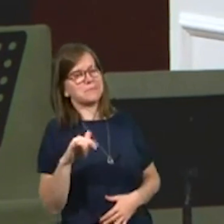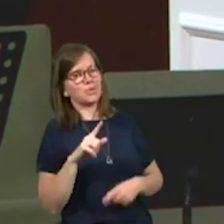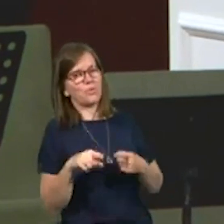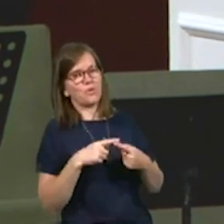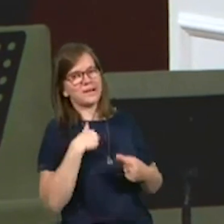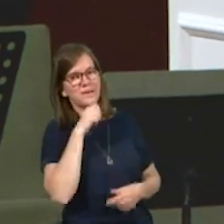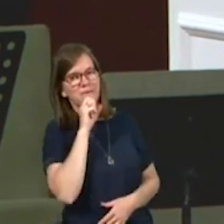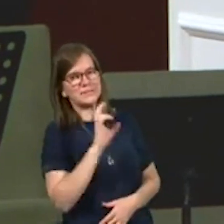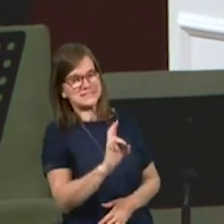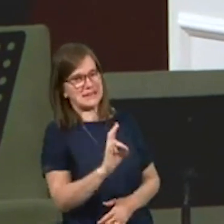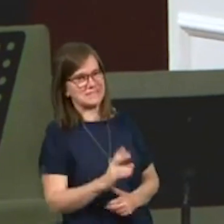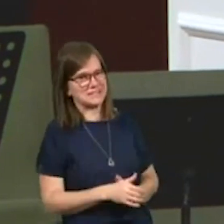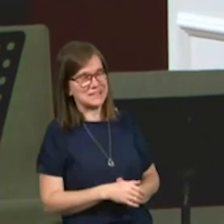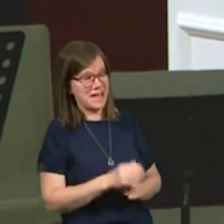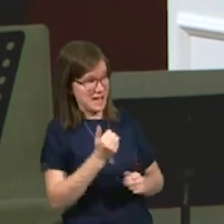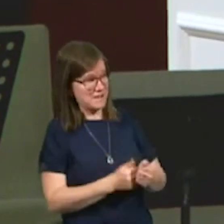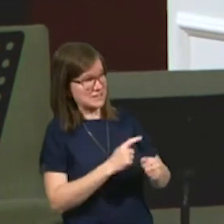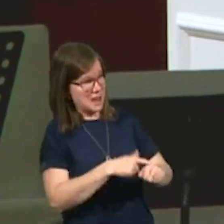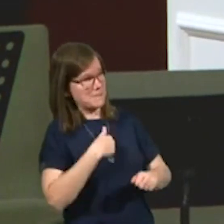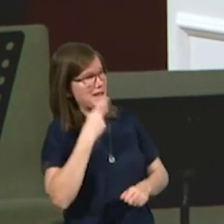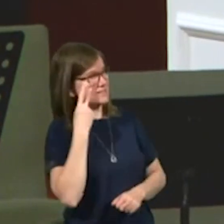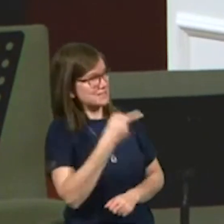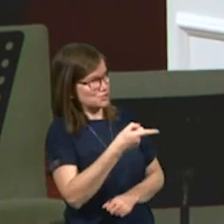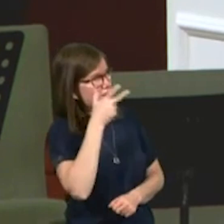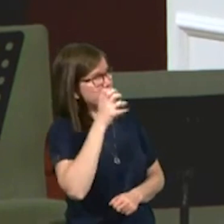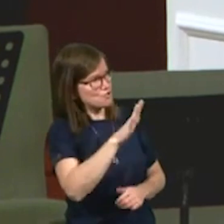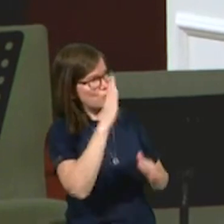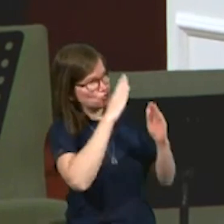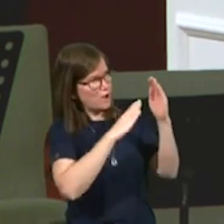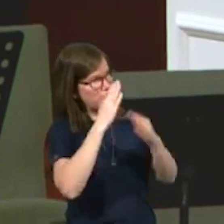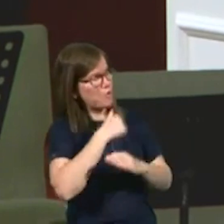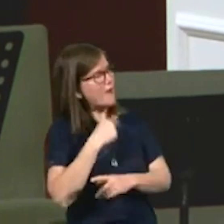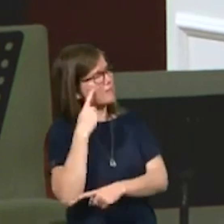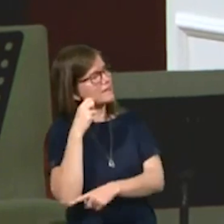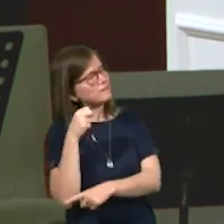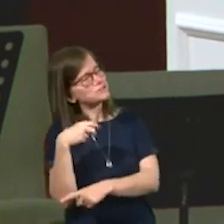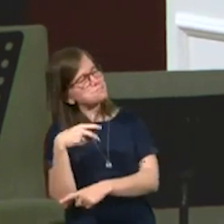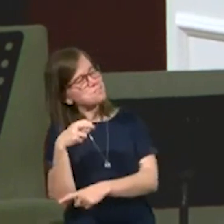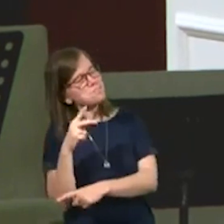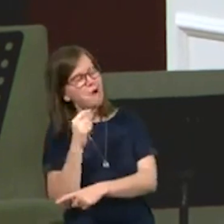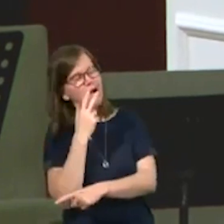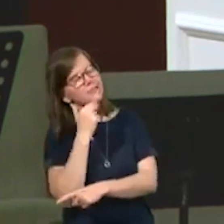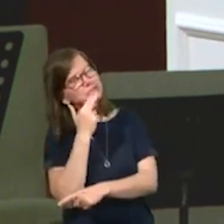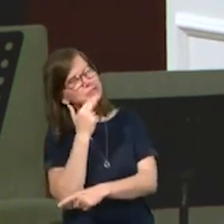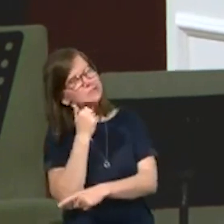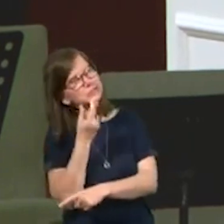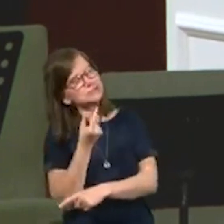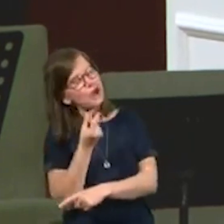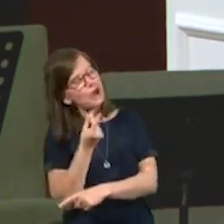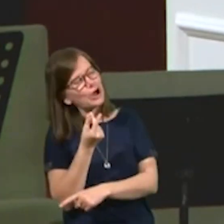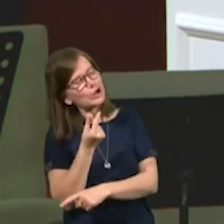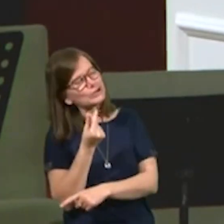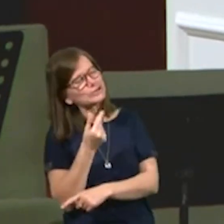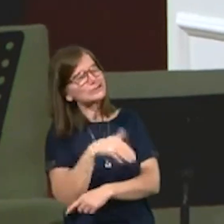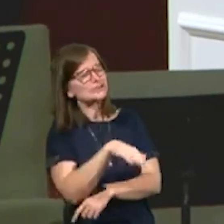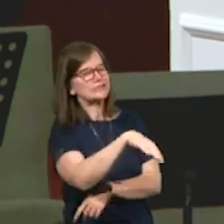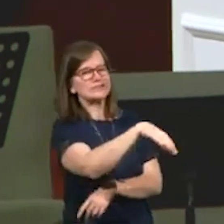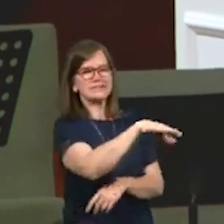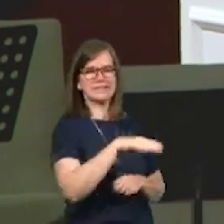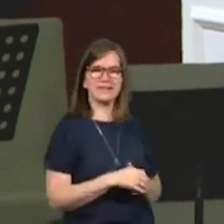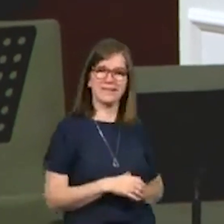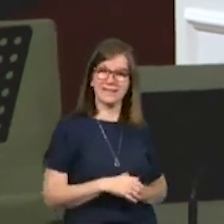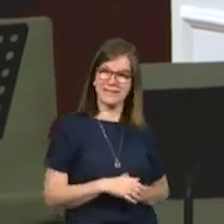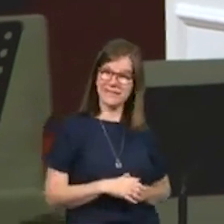years old. Every time I see you and I hear your trouble, I think a little spot. He was such a cute little dog. Run along now, run along. I mean,